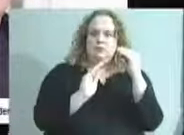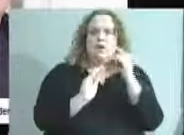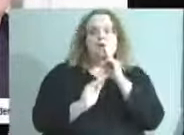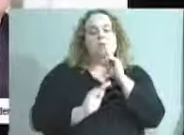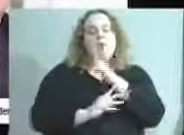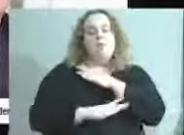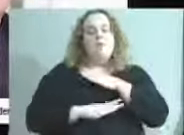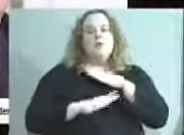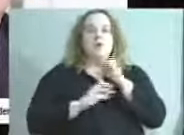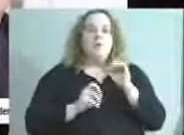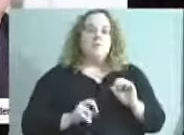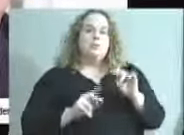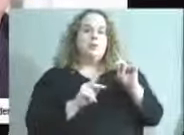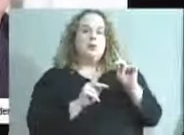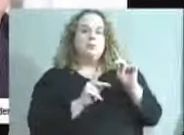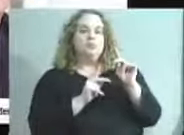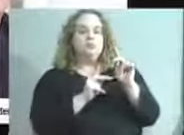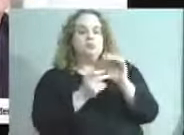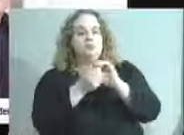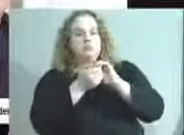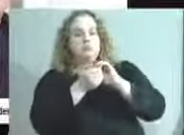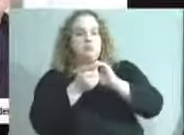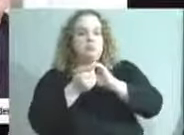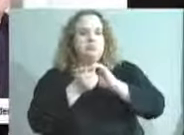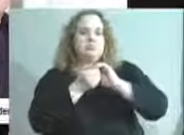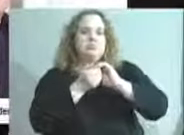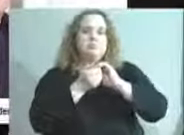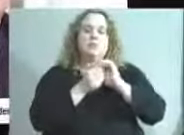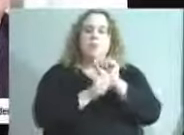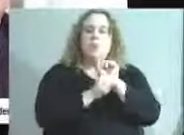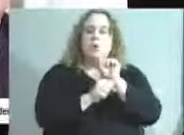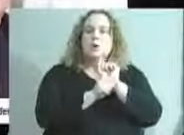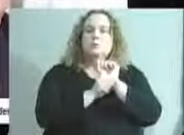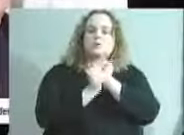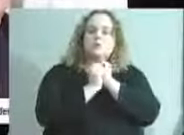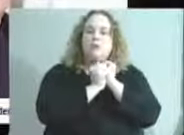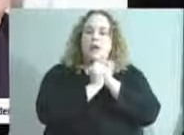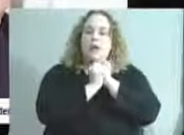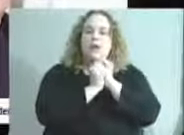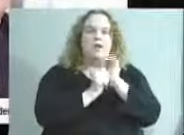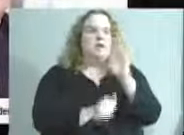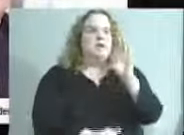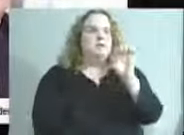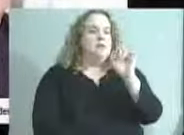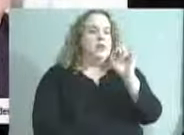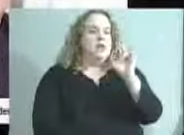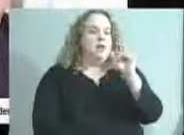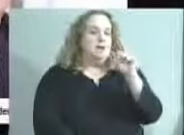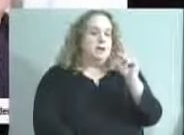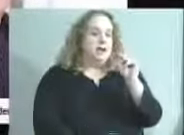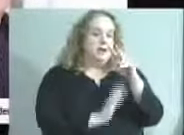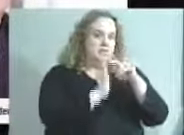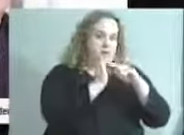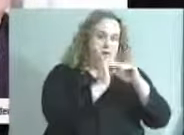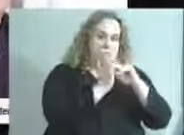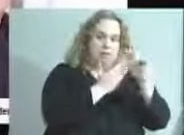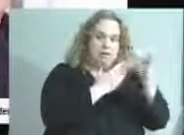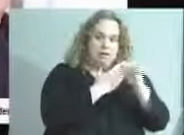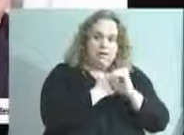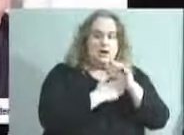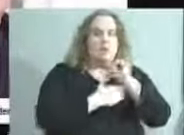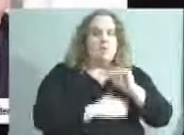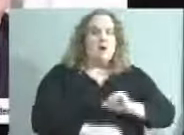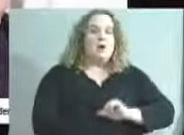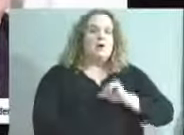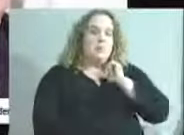the opportunity to work with him as we launched the Bellarmine Literacy Project. I am incredibly proud of the work we are accomplishing that